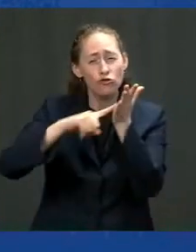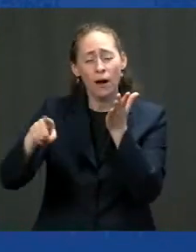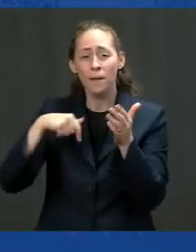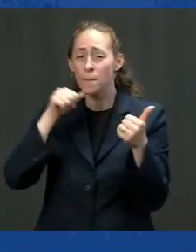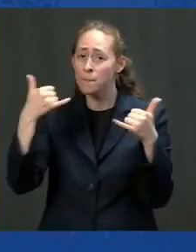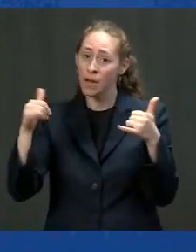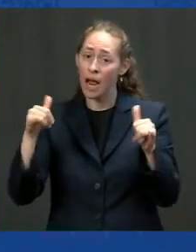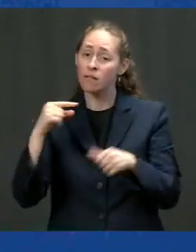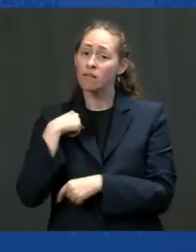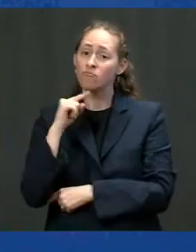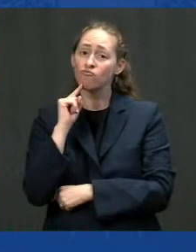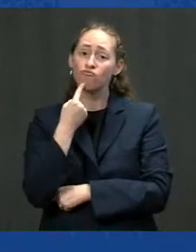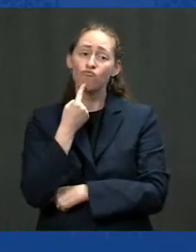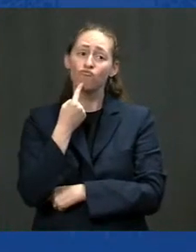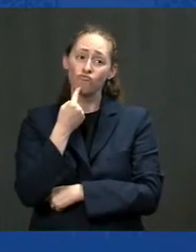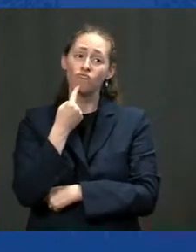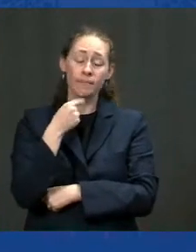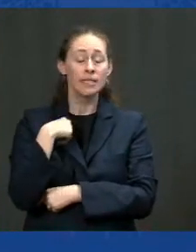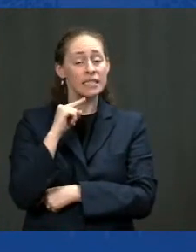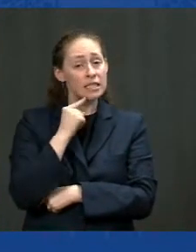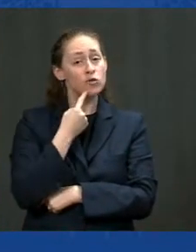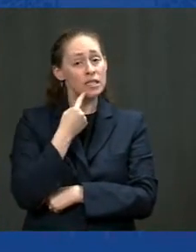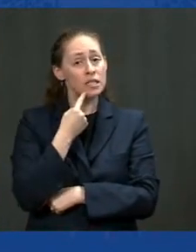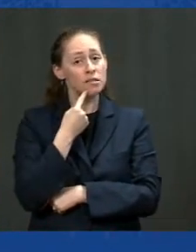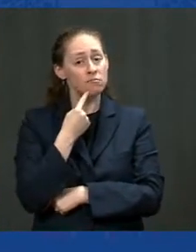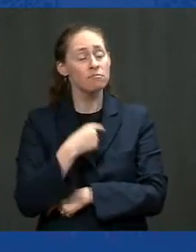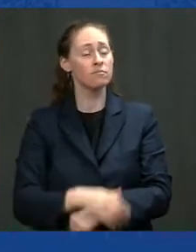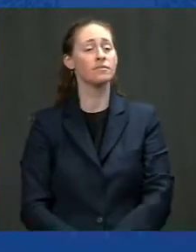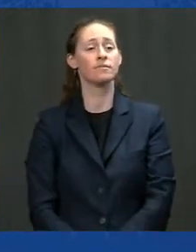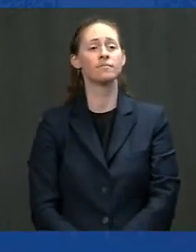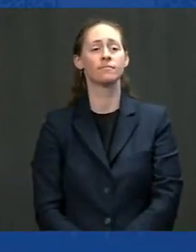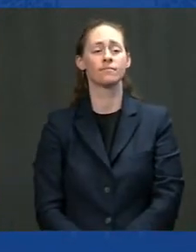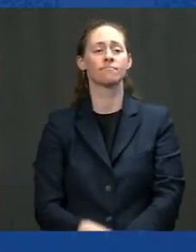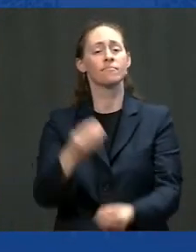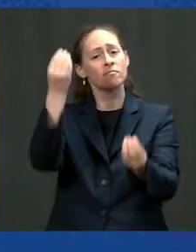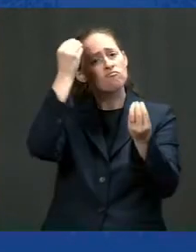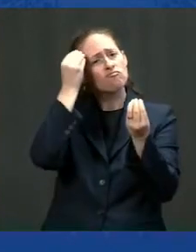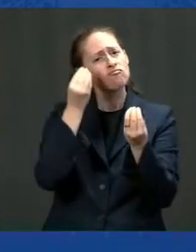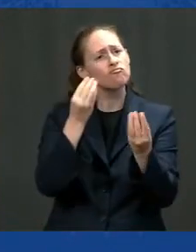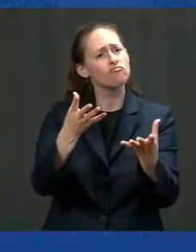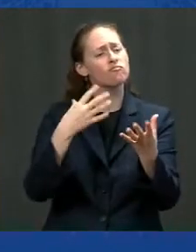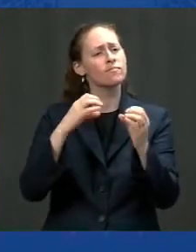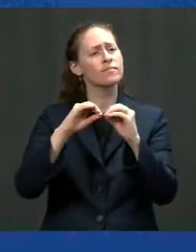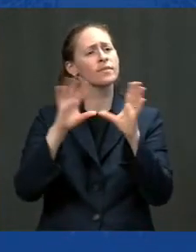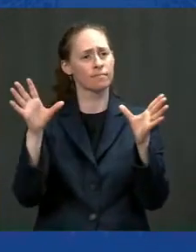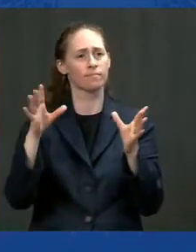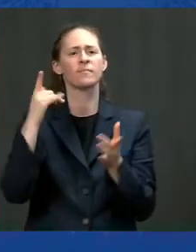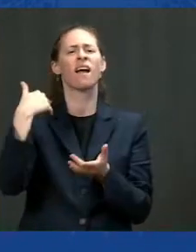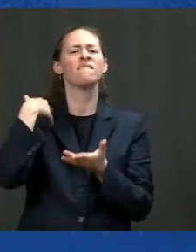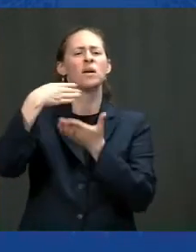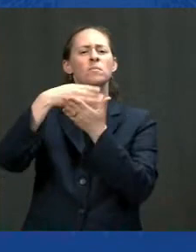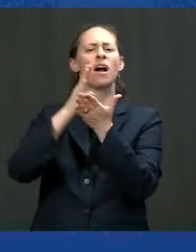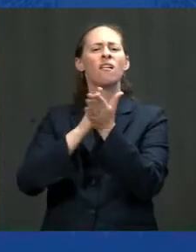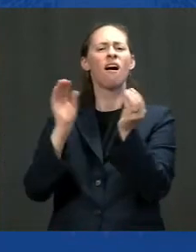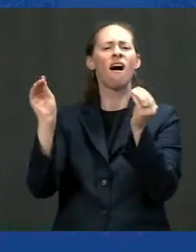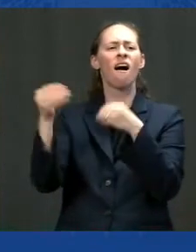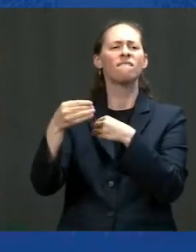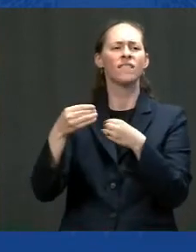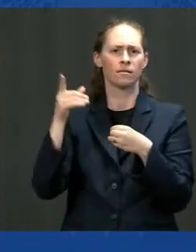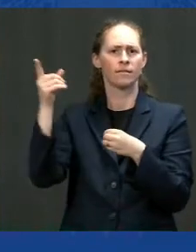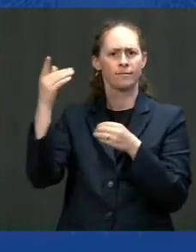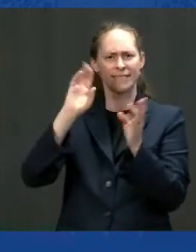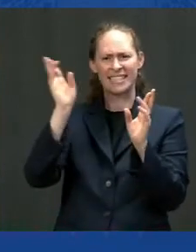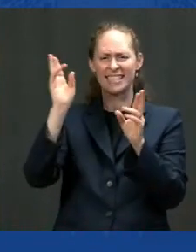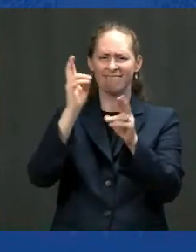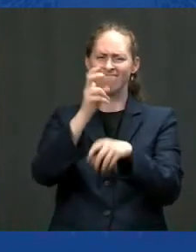I am deadly earnest. Today, I'm directing the Budget Office to issue a rule to raise